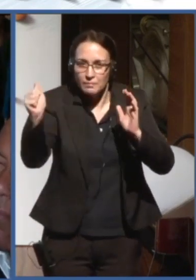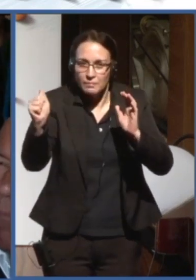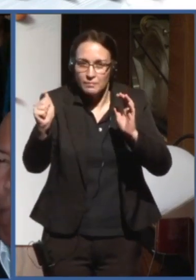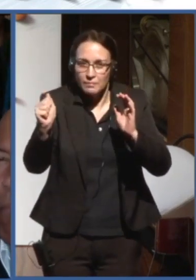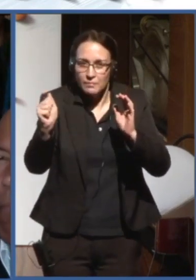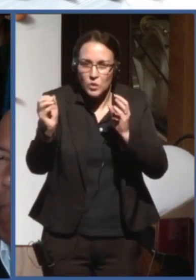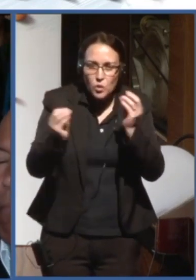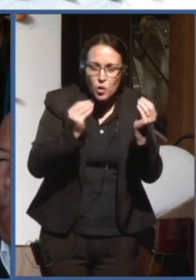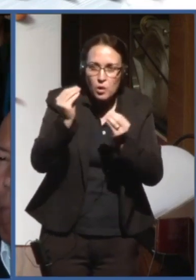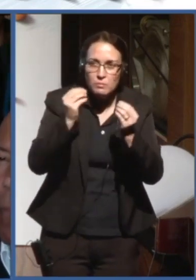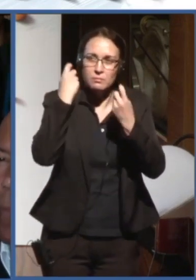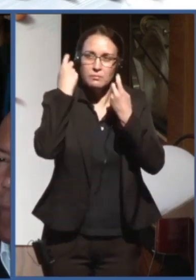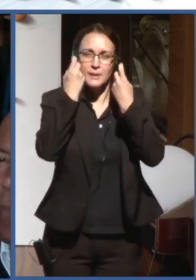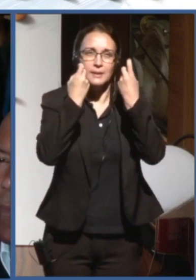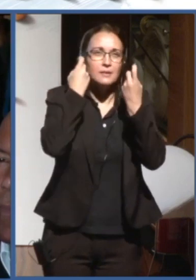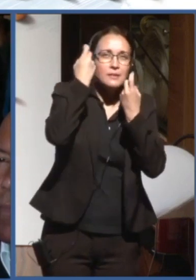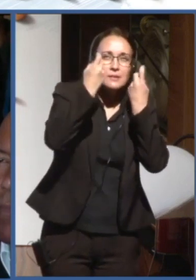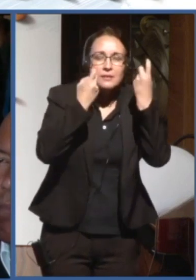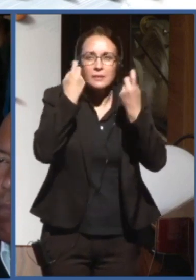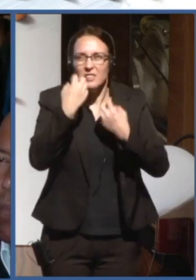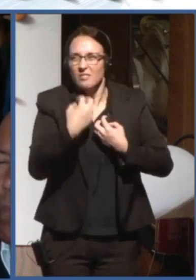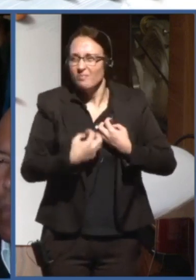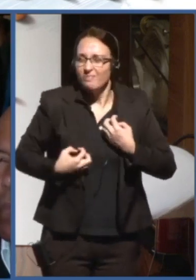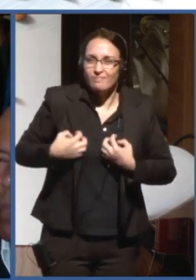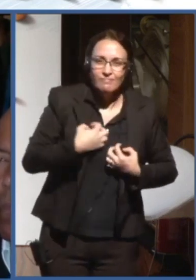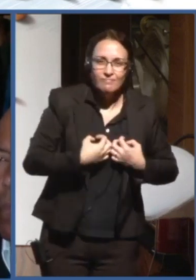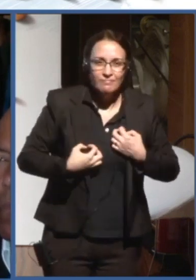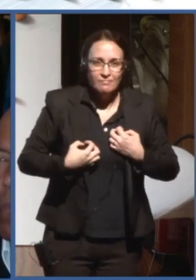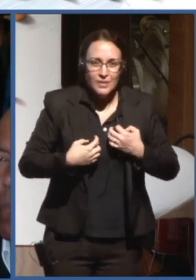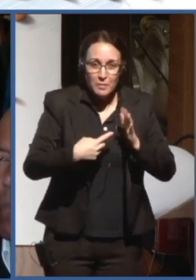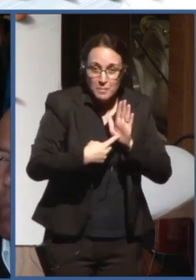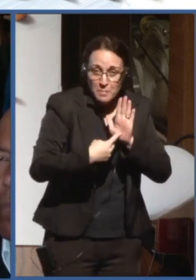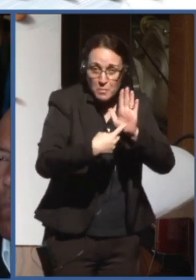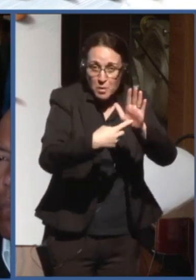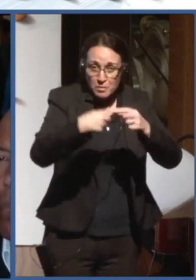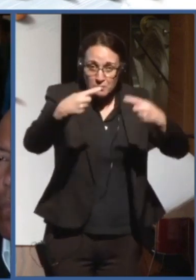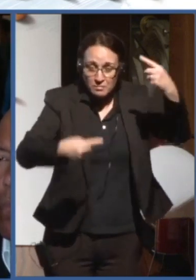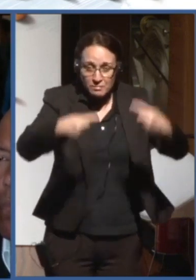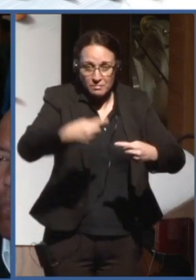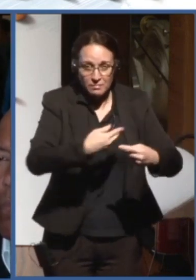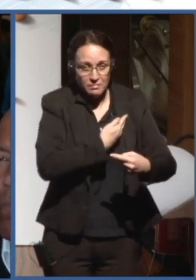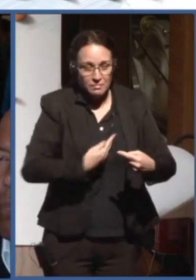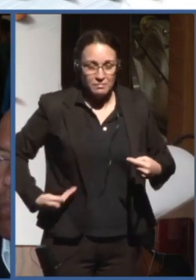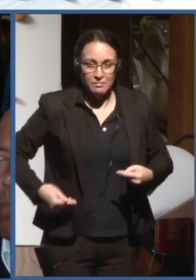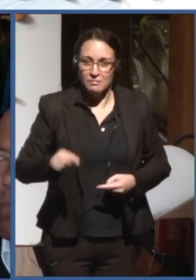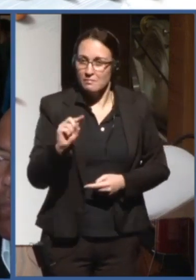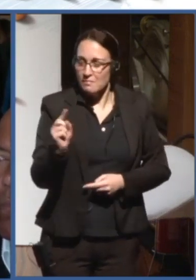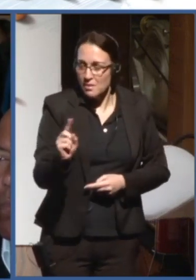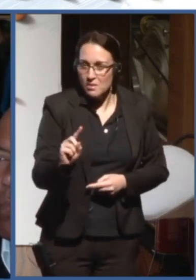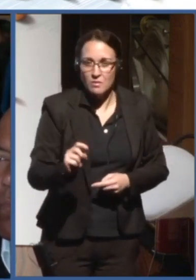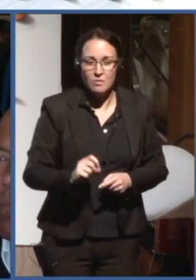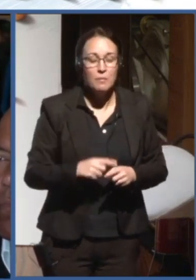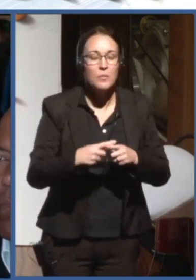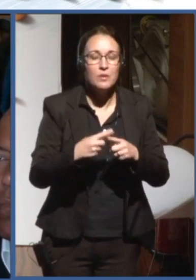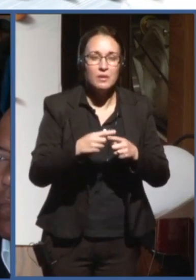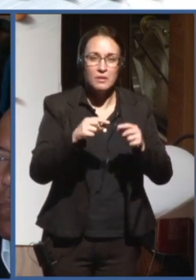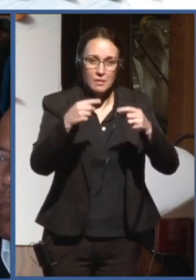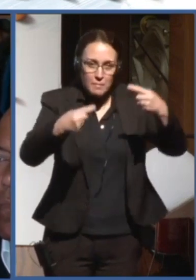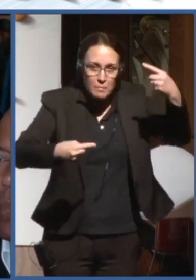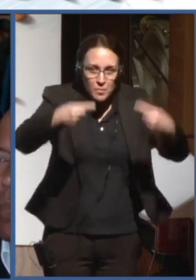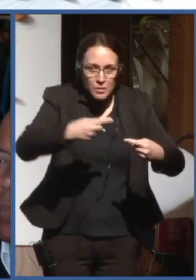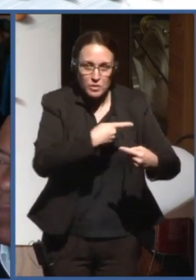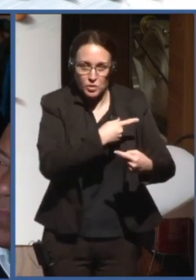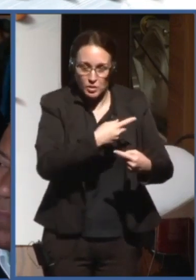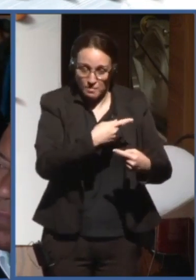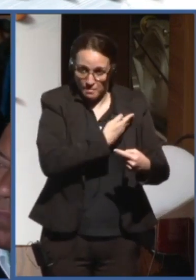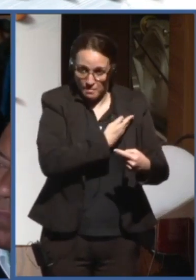concerns are not in the public policies, because the public policies are made by adults that little